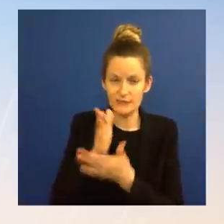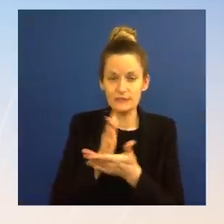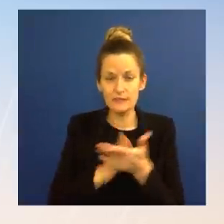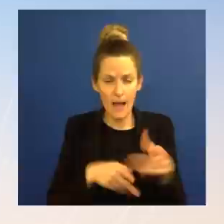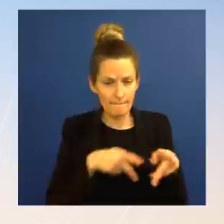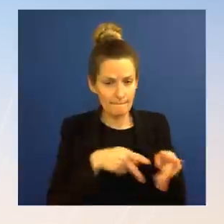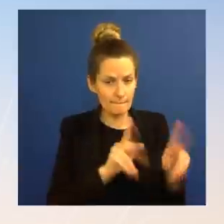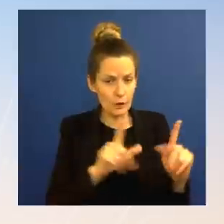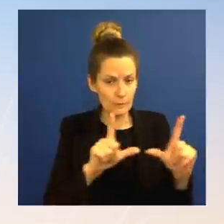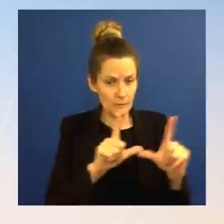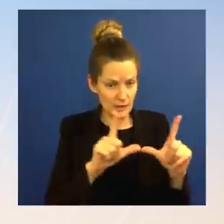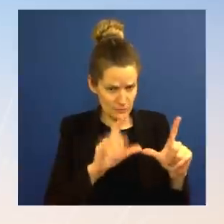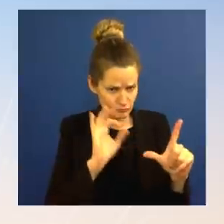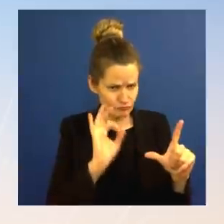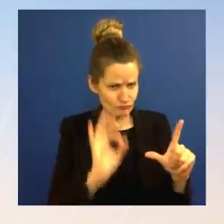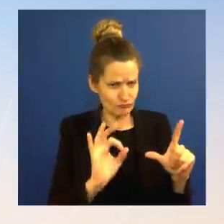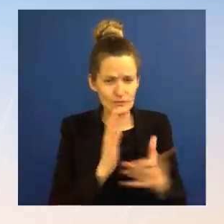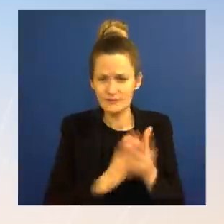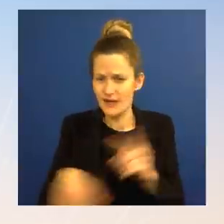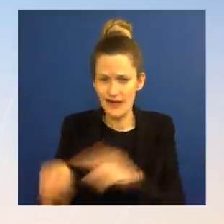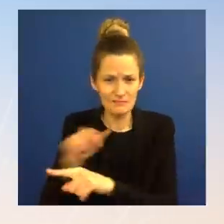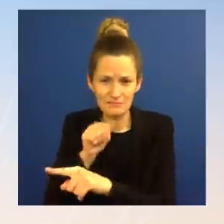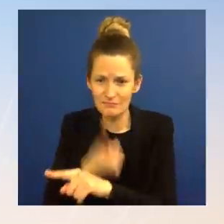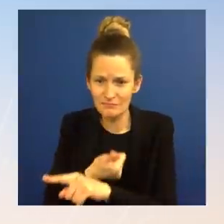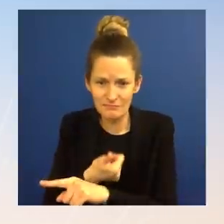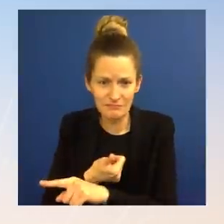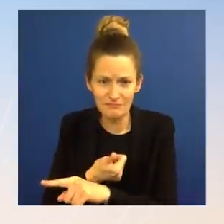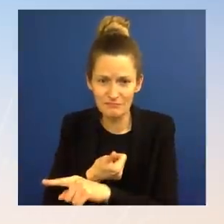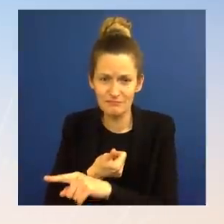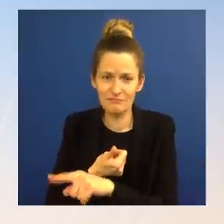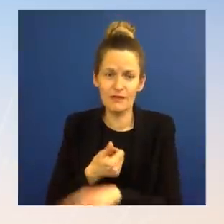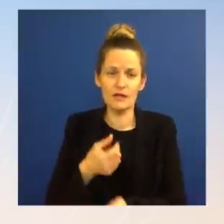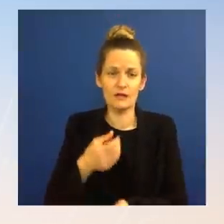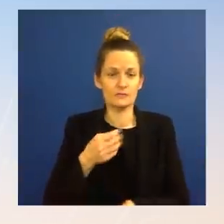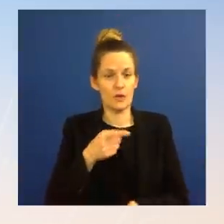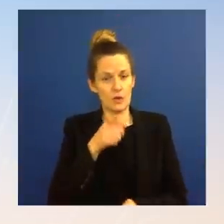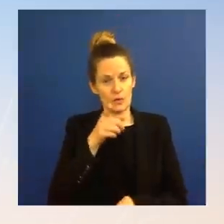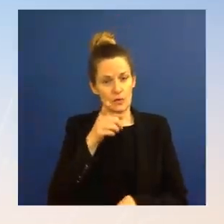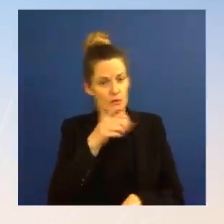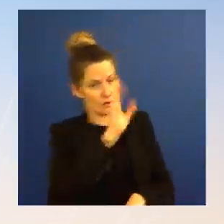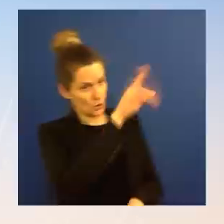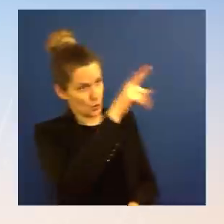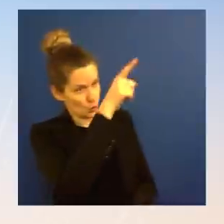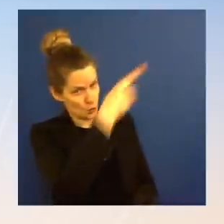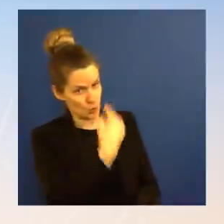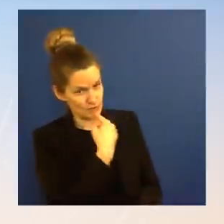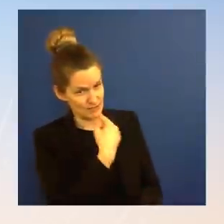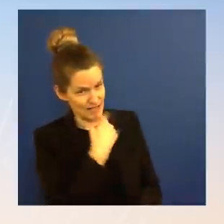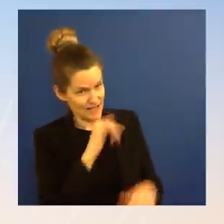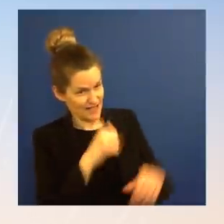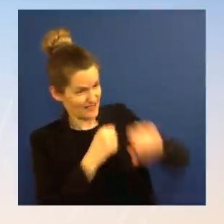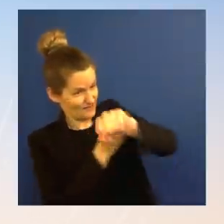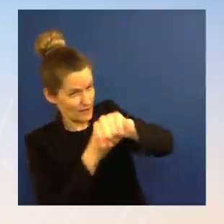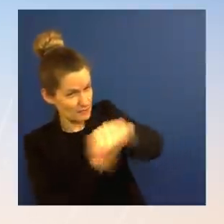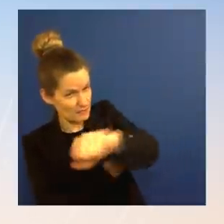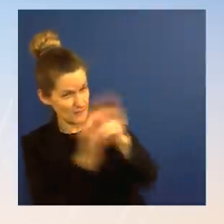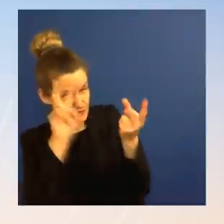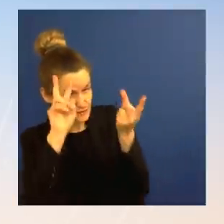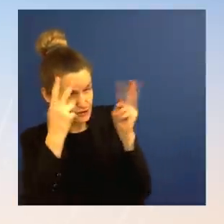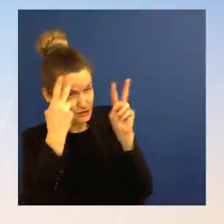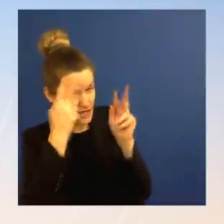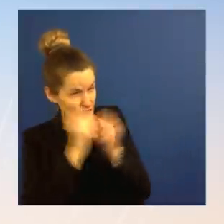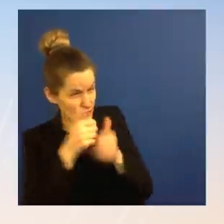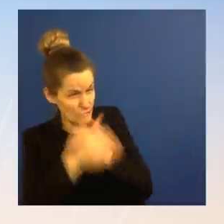this represents a fundamental misunderstanding as to how this process works. Well, first of all, nearly